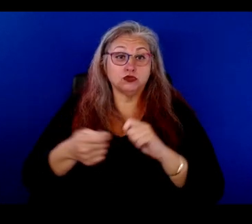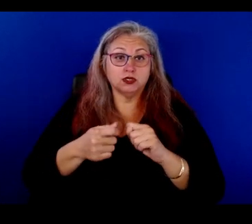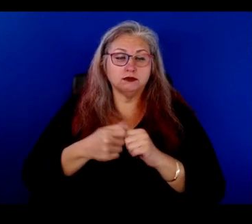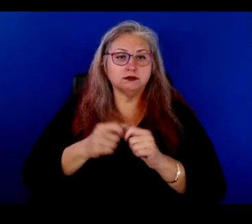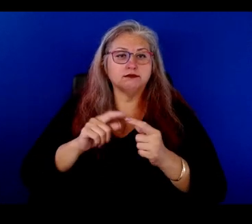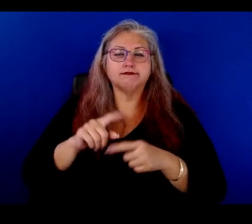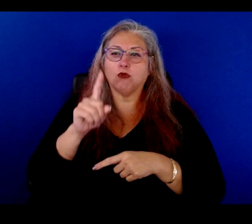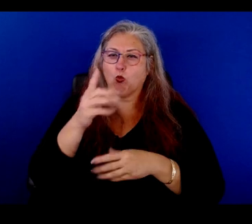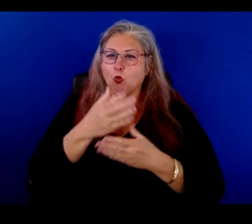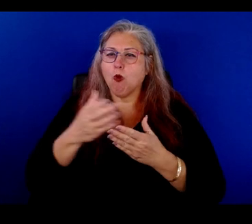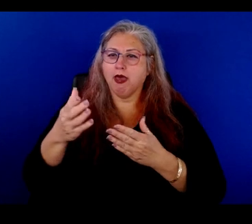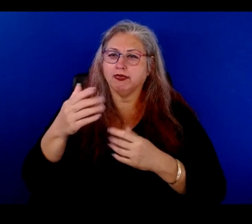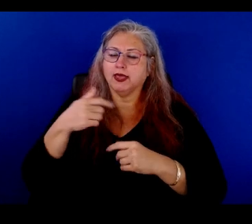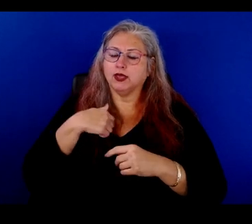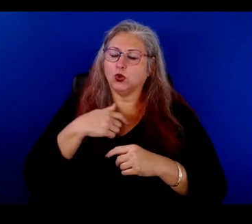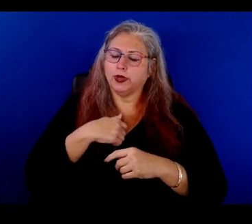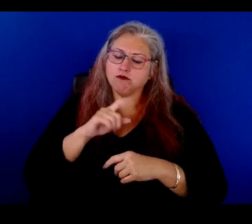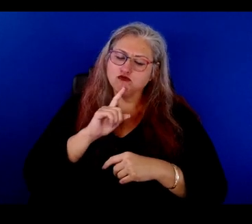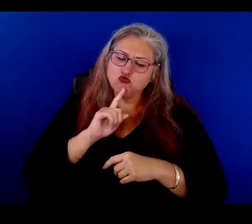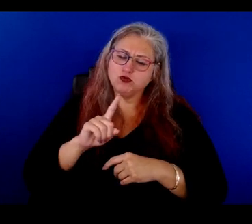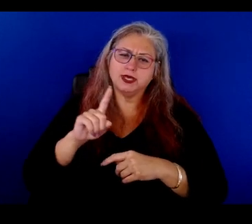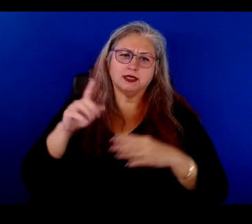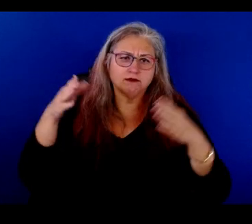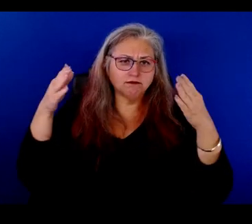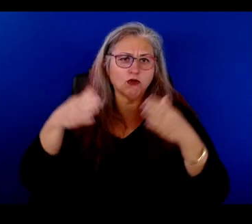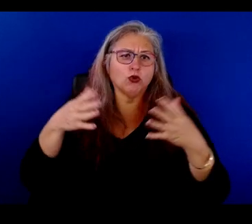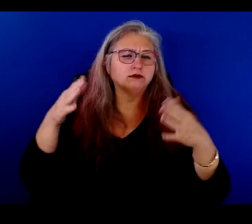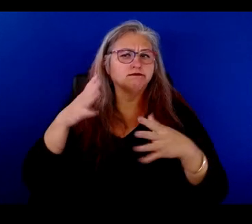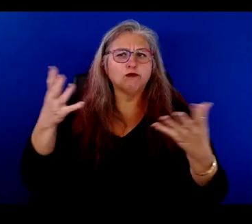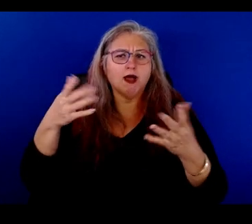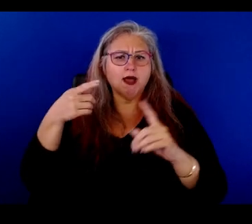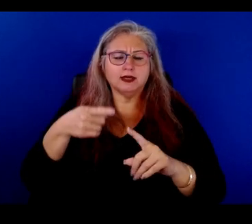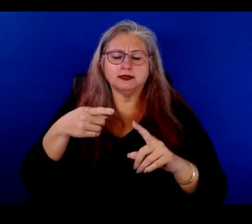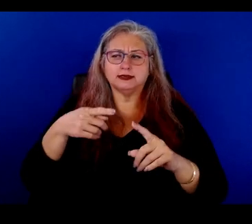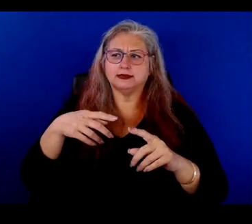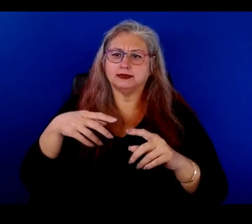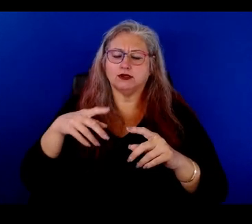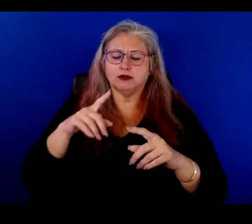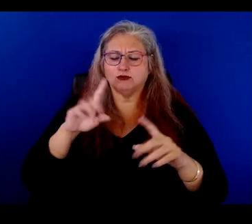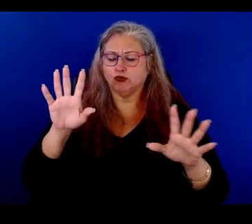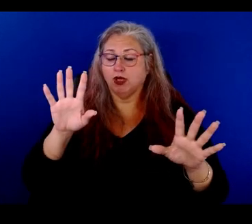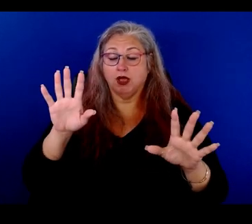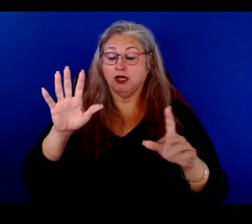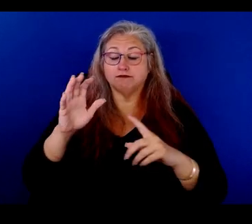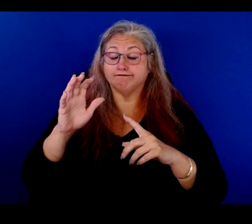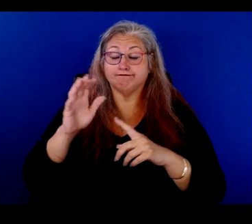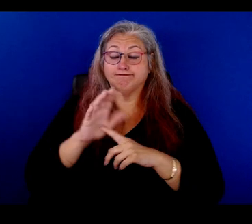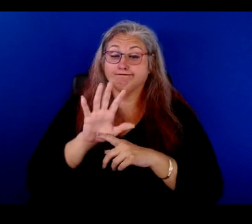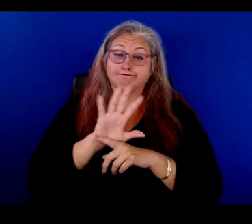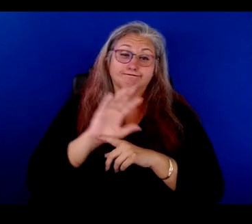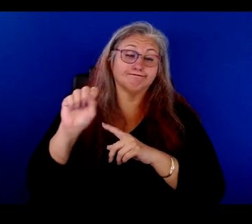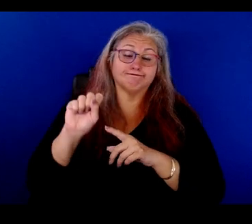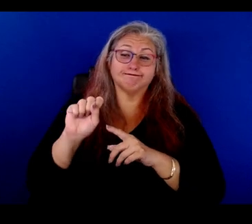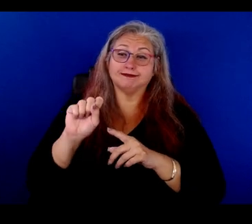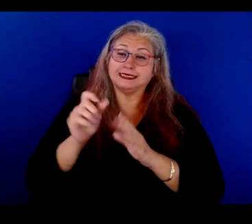one of the things that we really like to focus is on these really magnificent, incredibly